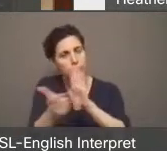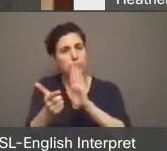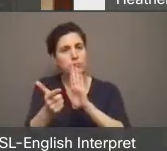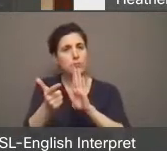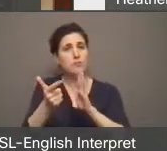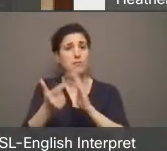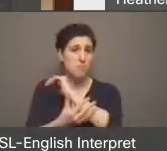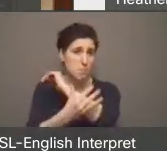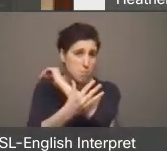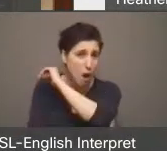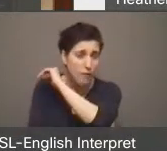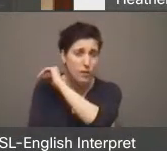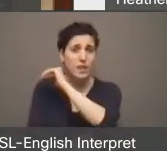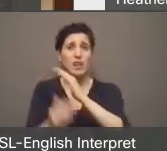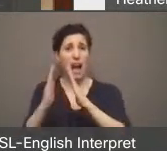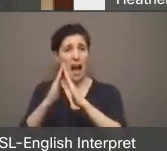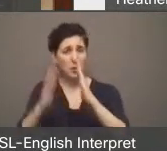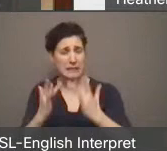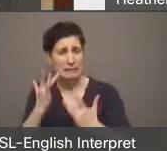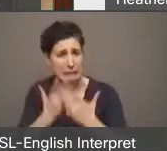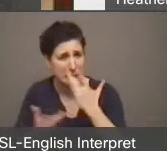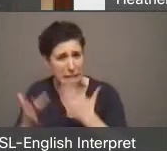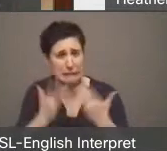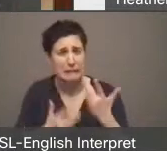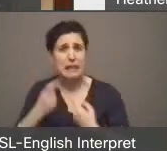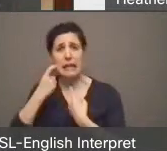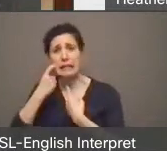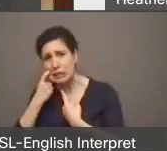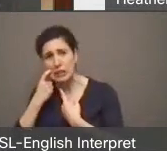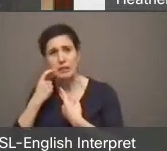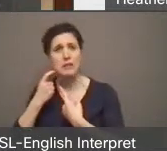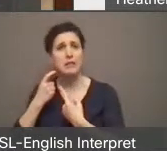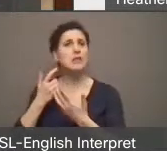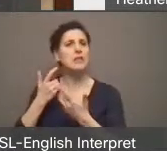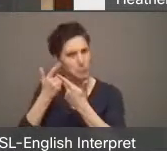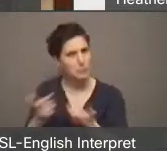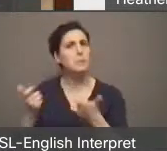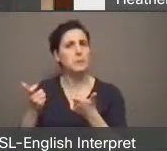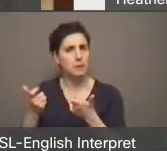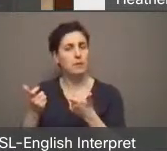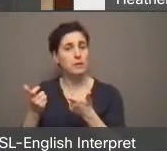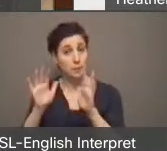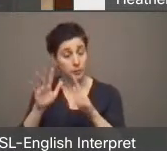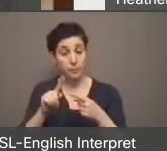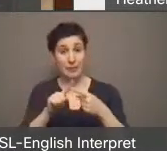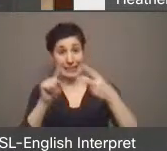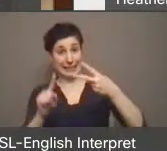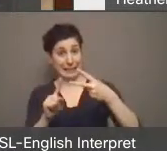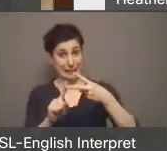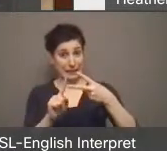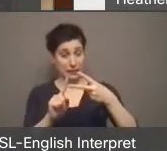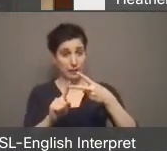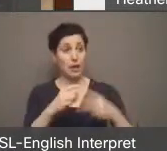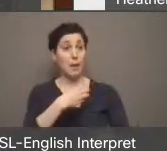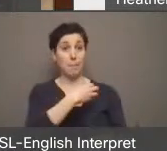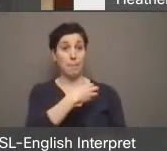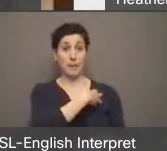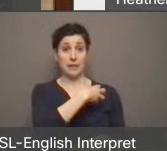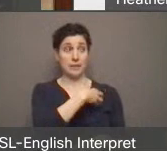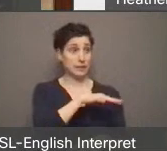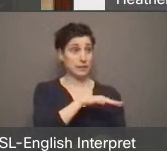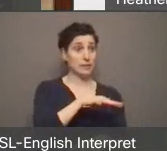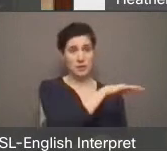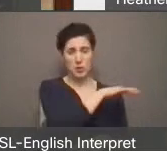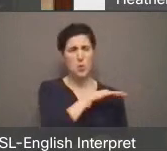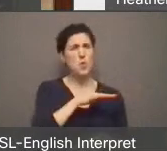lack of mental health and addiction support amongst other unaddressed social needs. Secondly, police themselves commit an egregious amount of